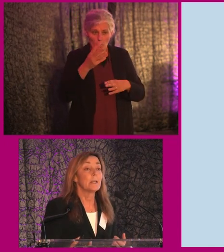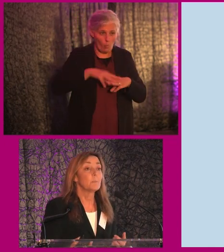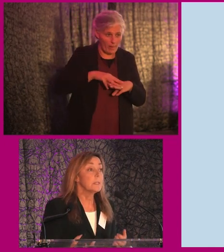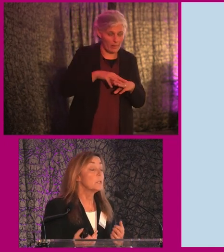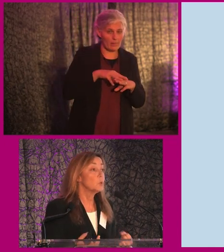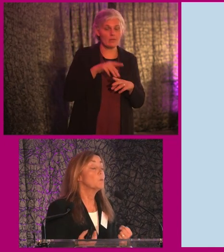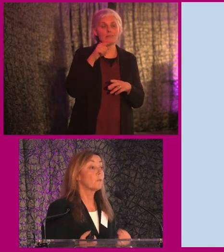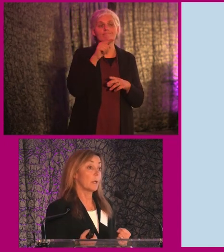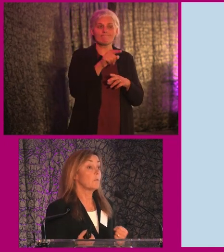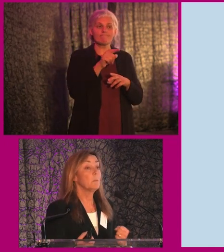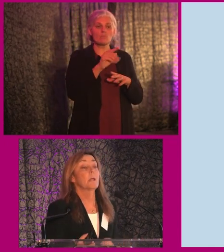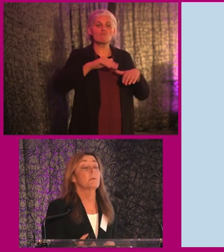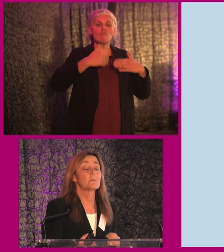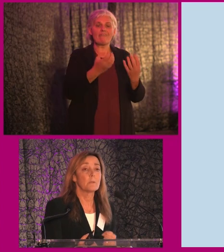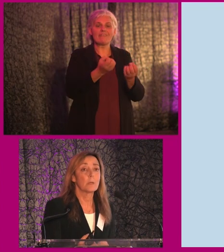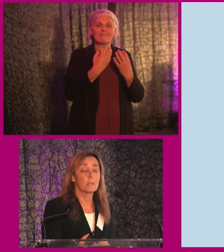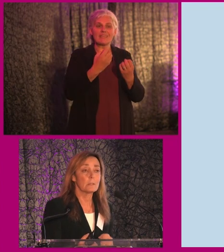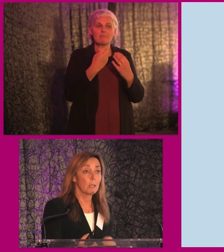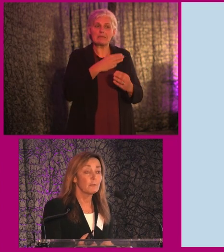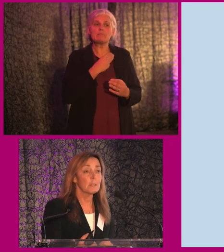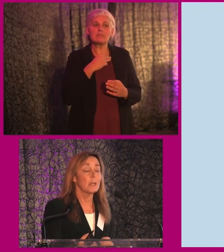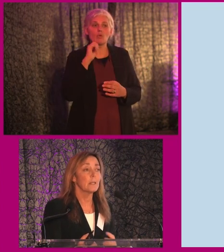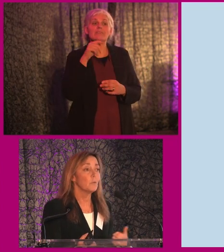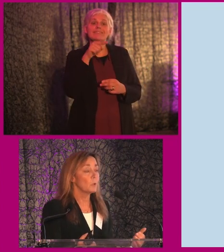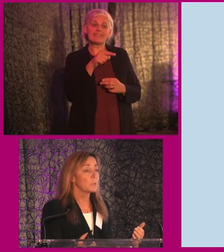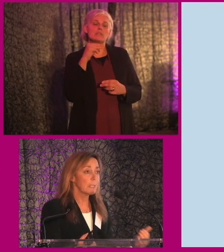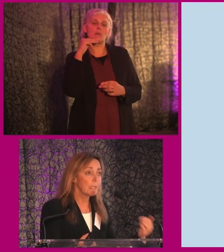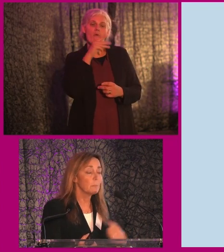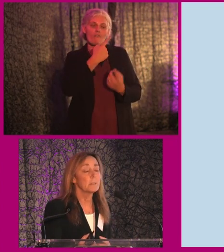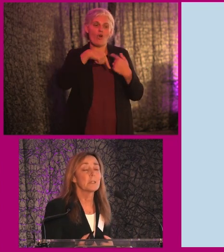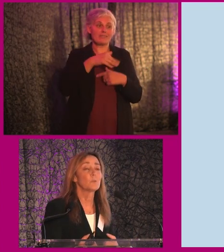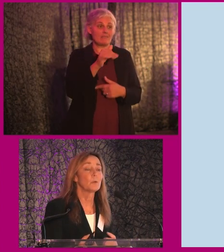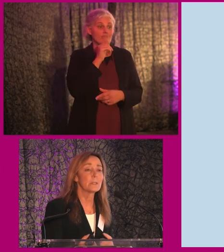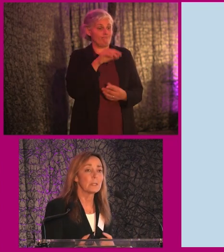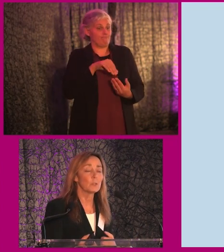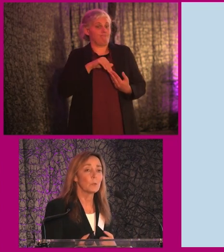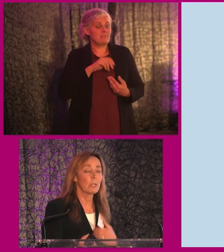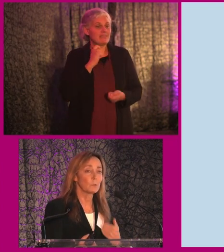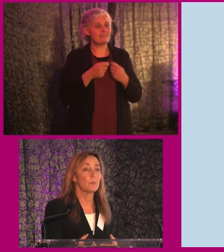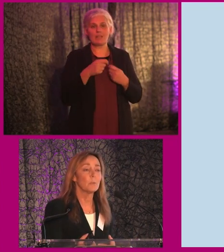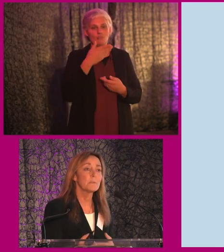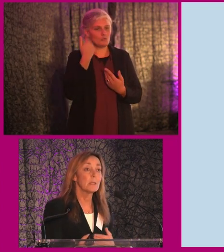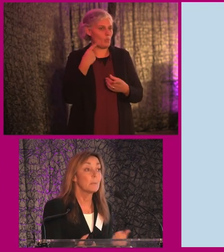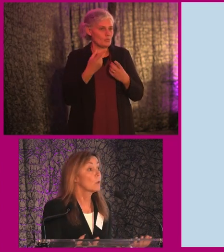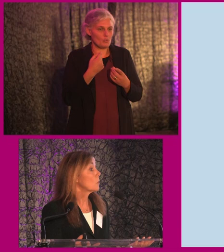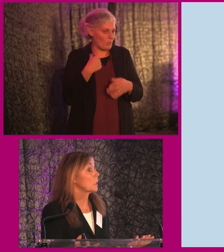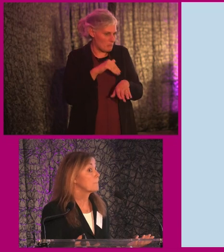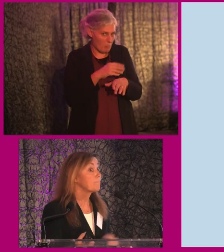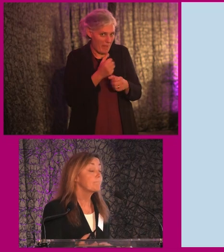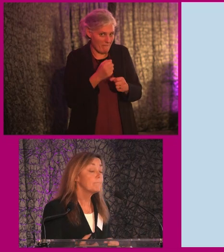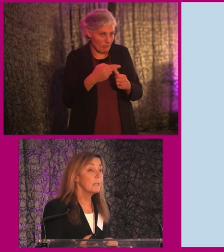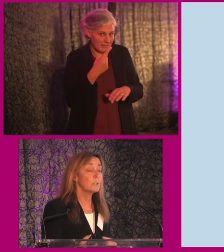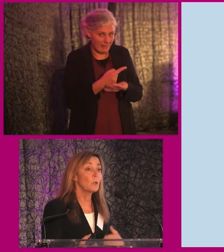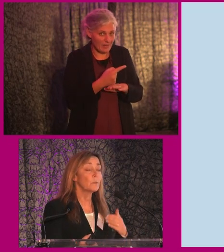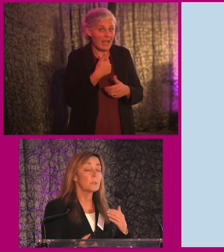And please do provide the feedback, because feedback is a gift. And if you don't tell the public sector bodies that you encounter problems, they may not know it.